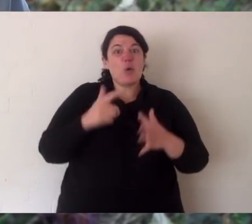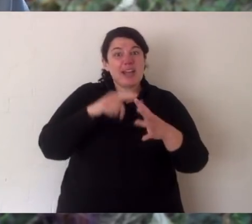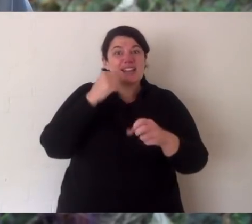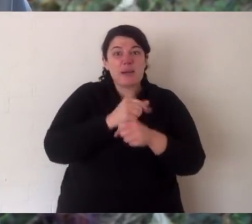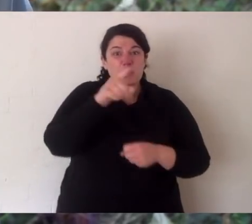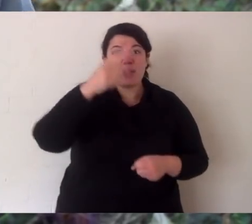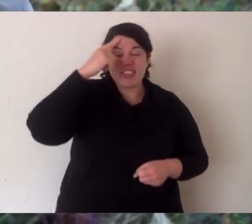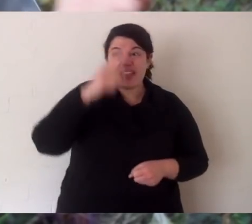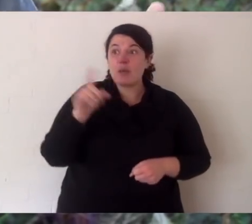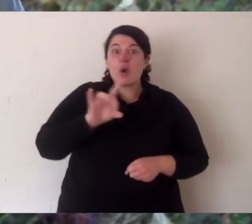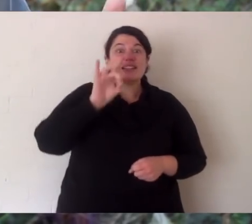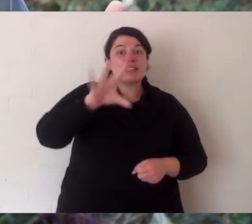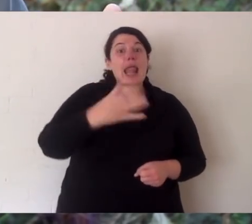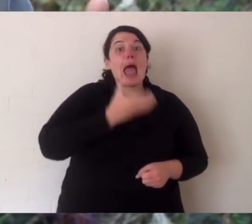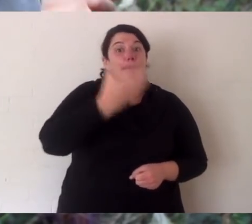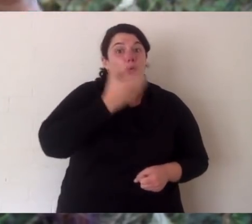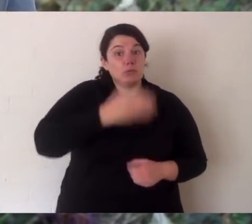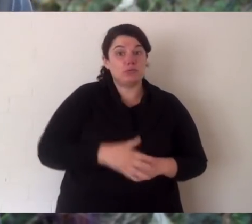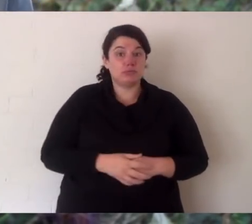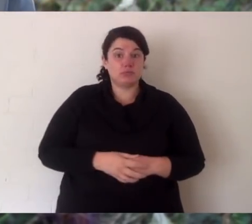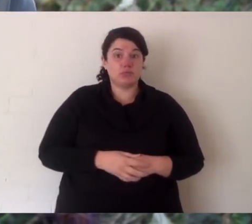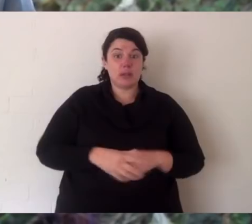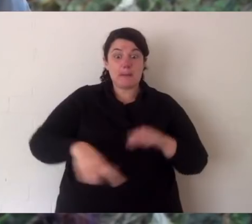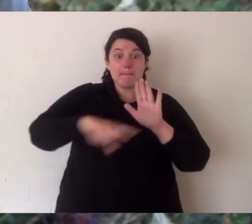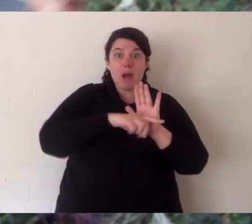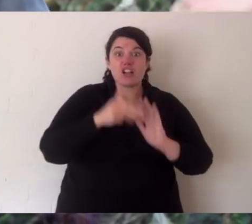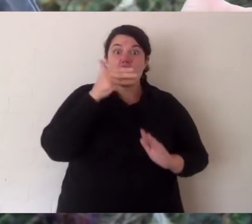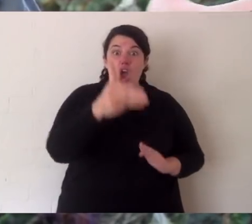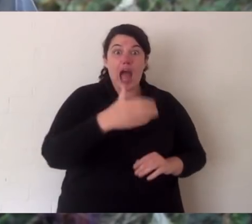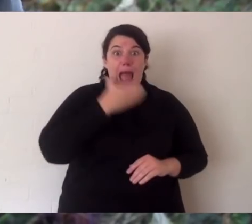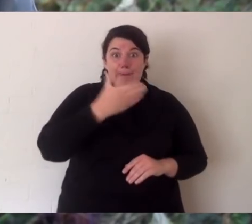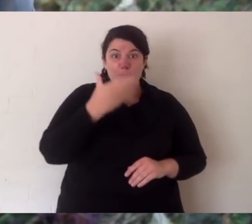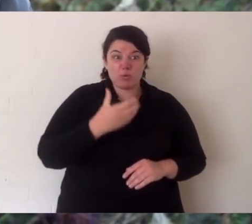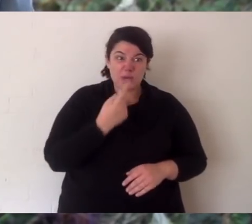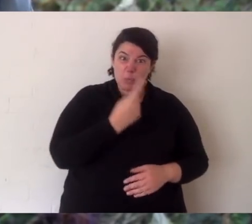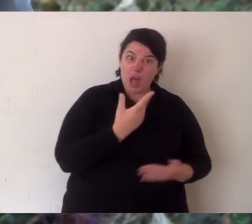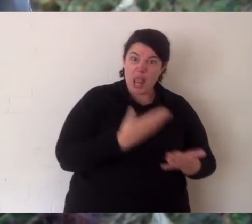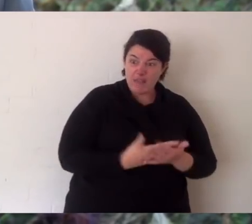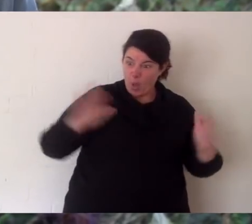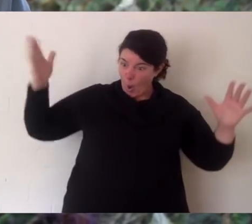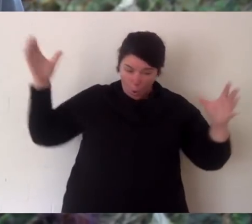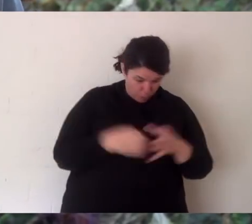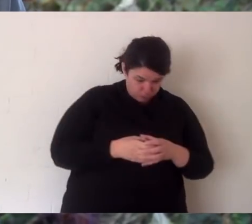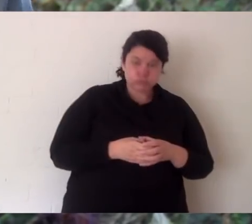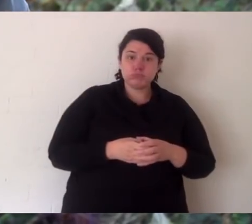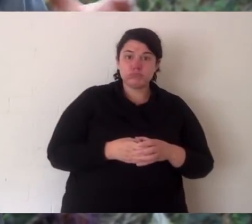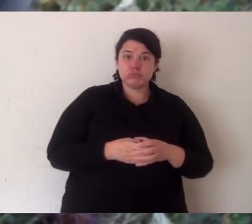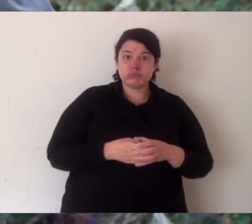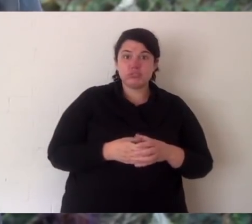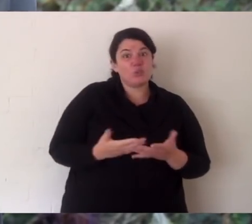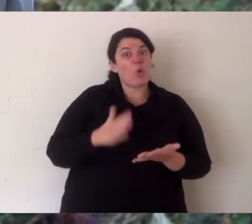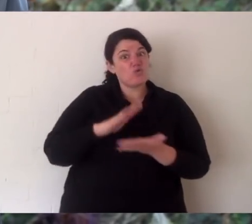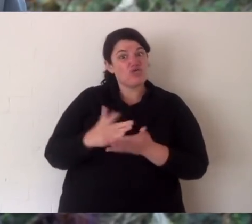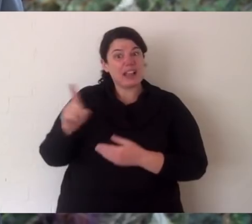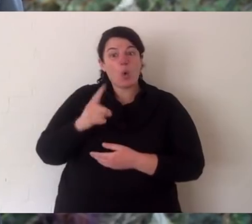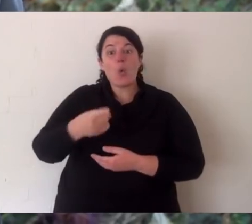90%. Now you think about that in smaller terms. You've got ten apples, take away nine of them, they're all